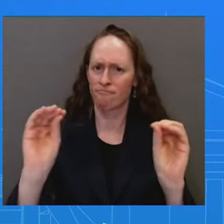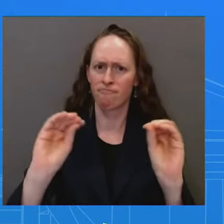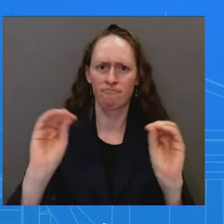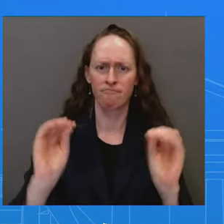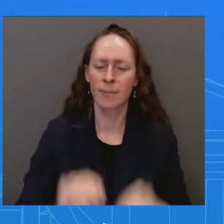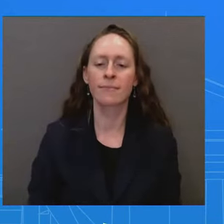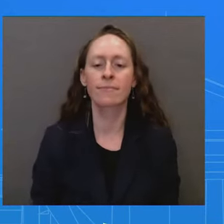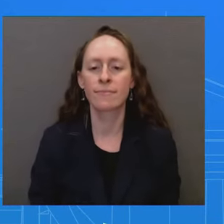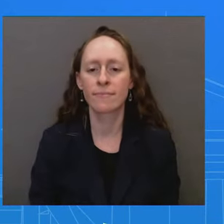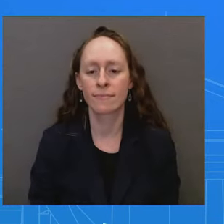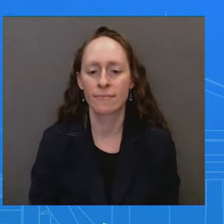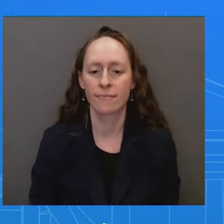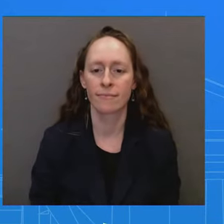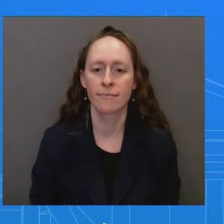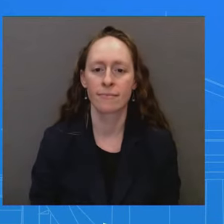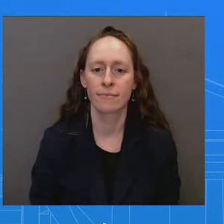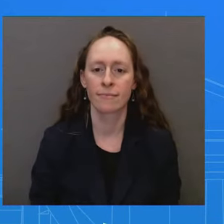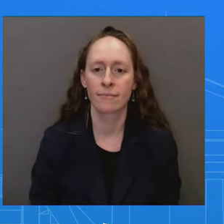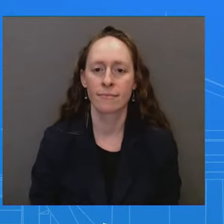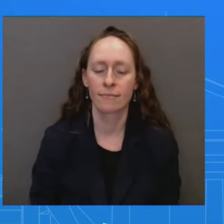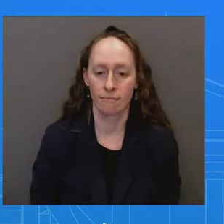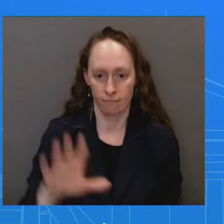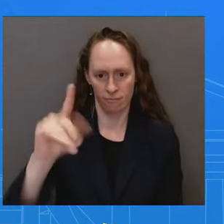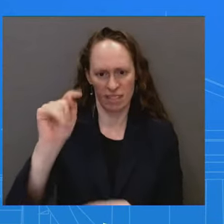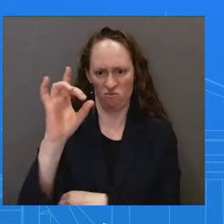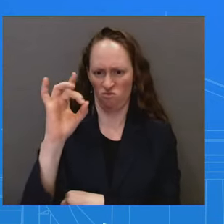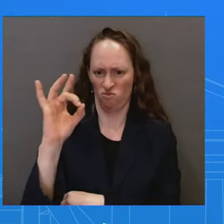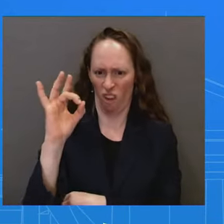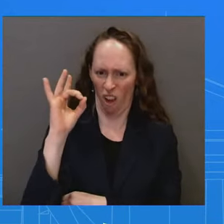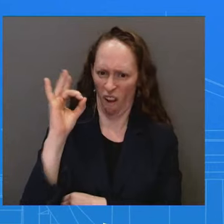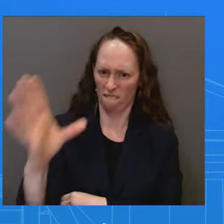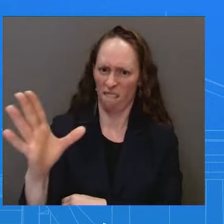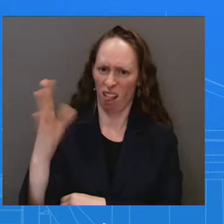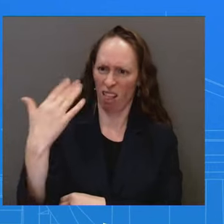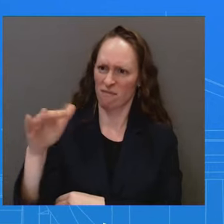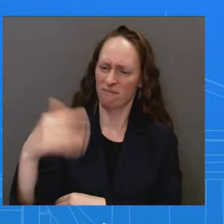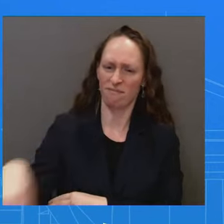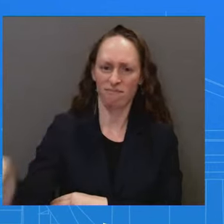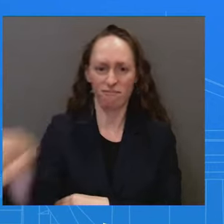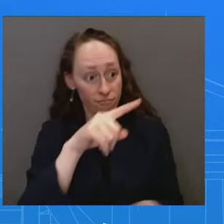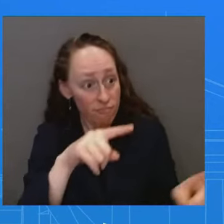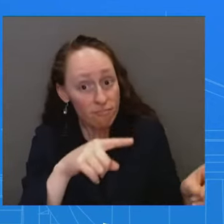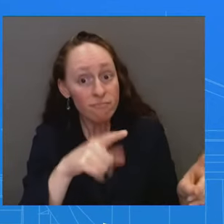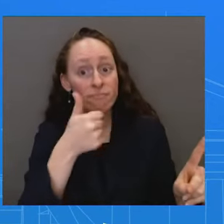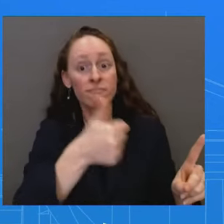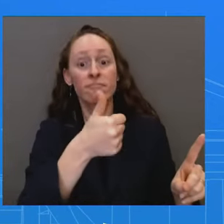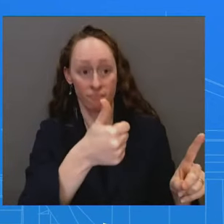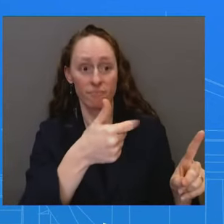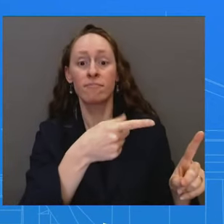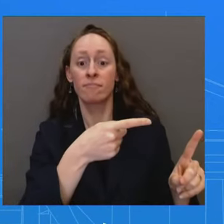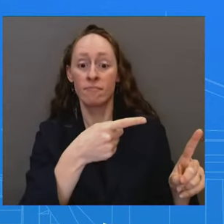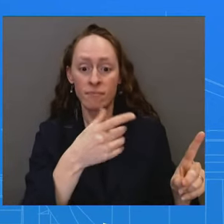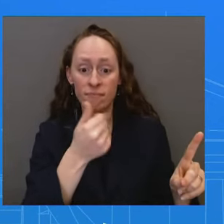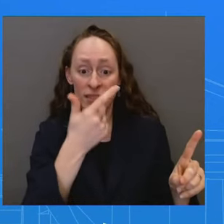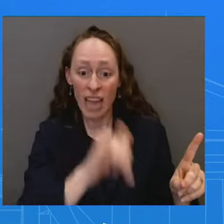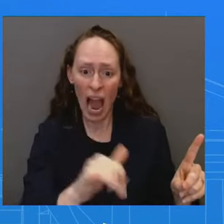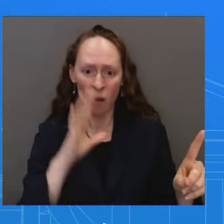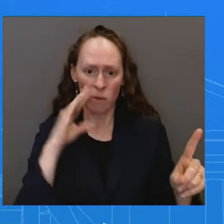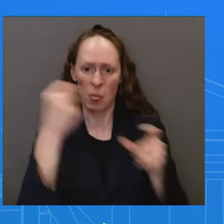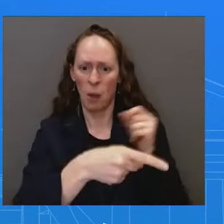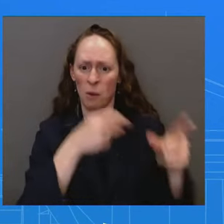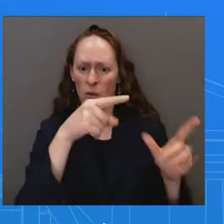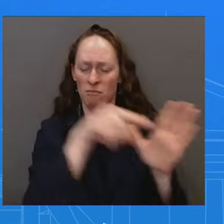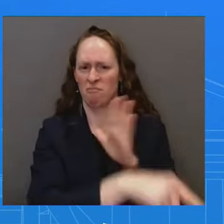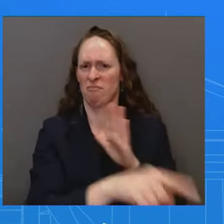horrific undertaking, a horrific way of punishing people for something they shouldn't be punished for. Um, and, uh, we'll, we'll see where this goes, but I think